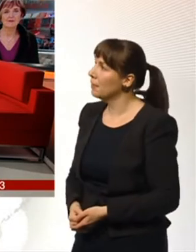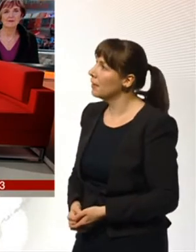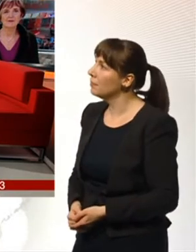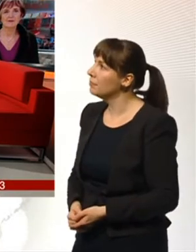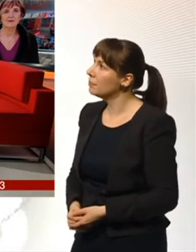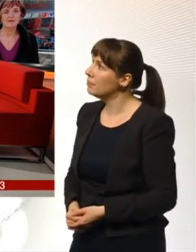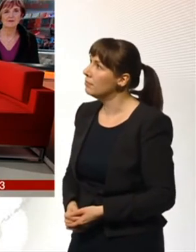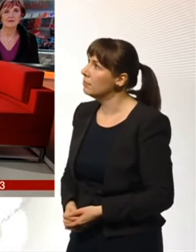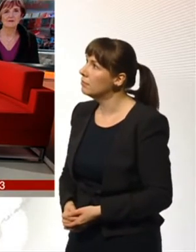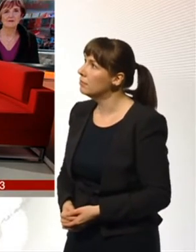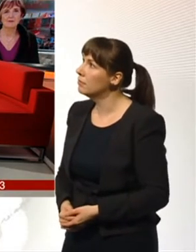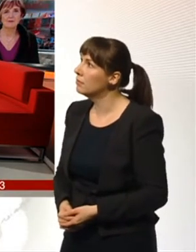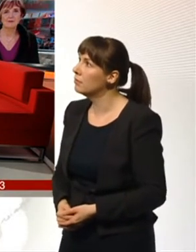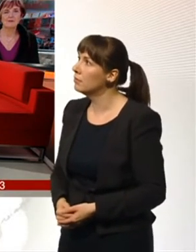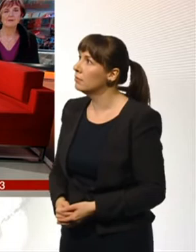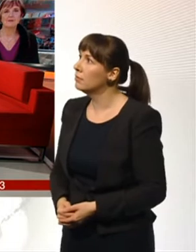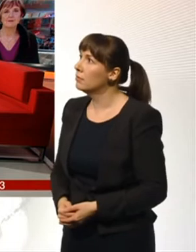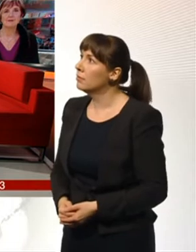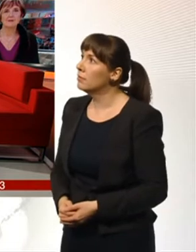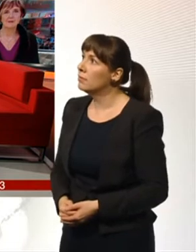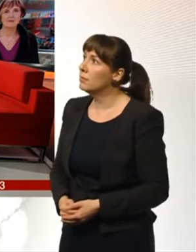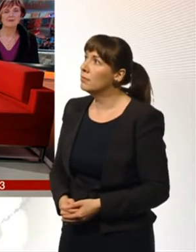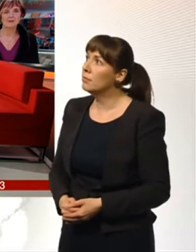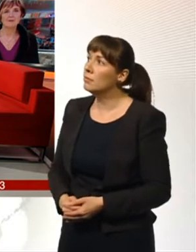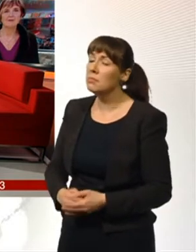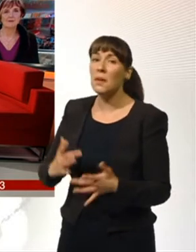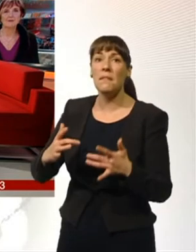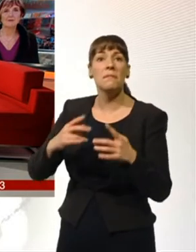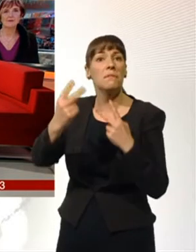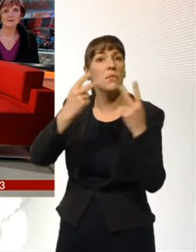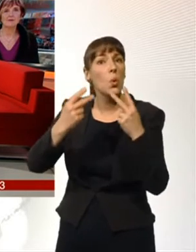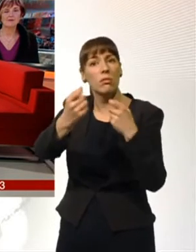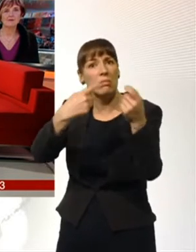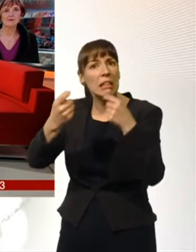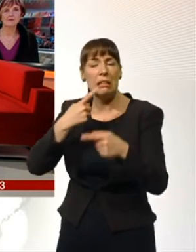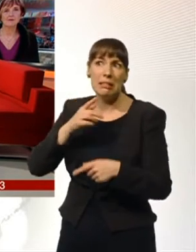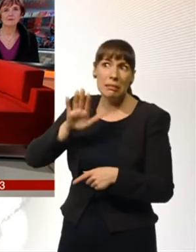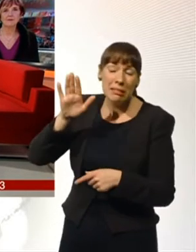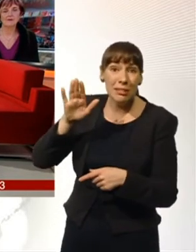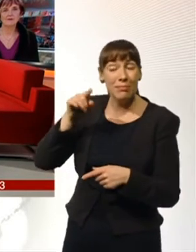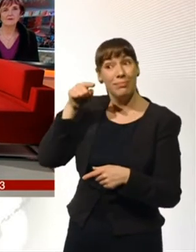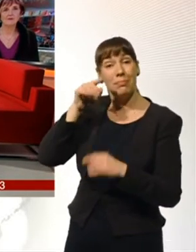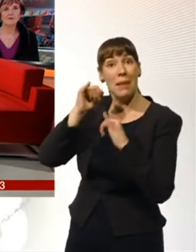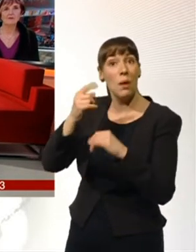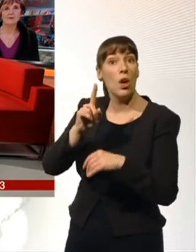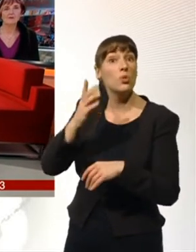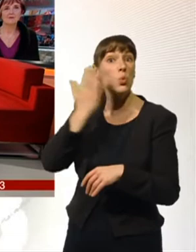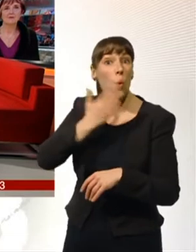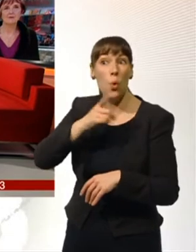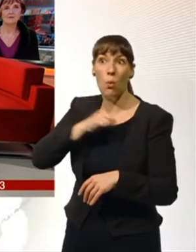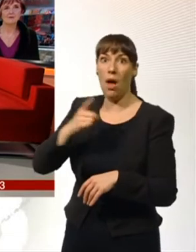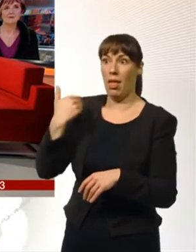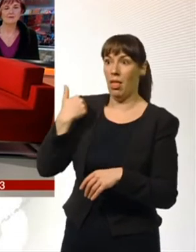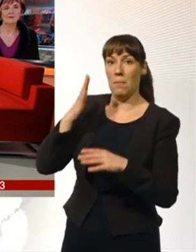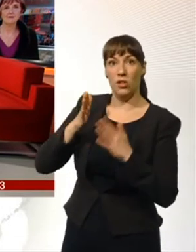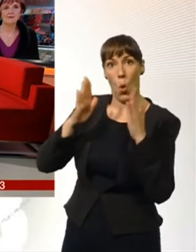now have, you know, a part of many schools are using tablets as part of school, so homework is on the tablet. So is there any escape, even